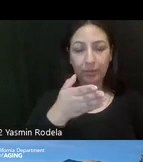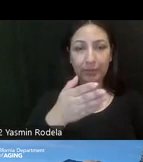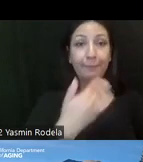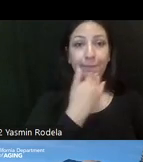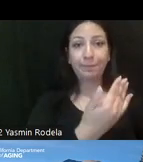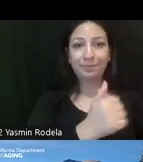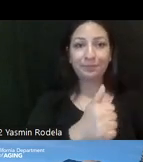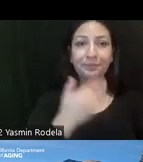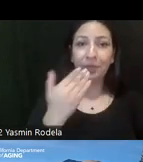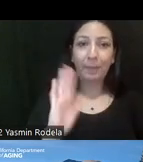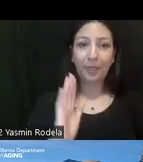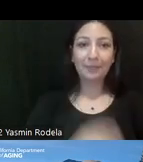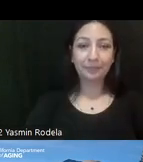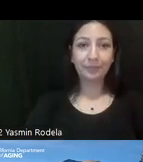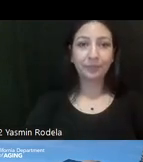you. Bye.